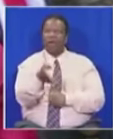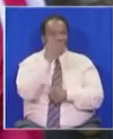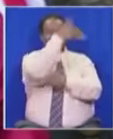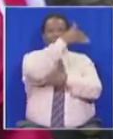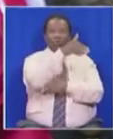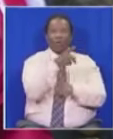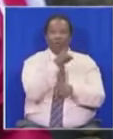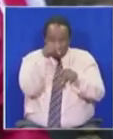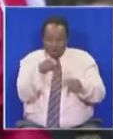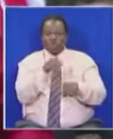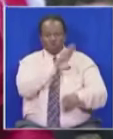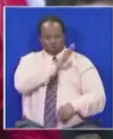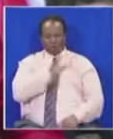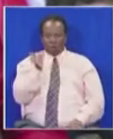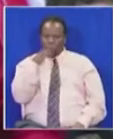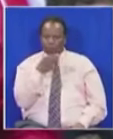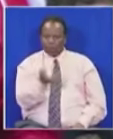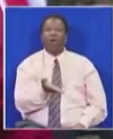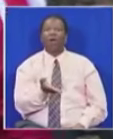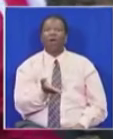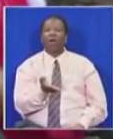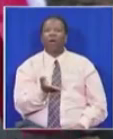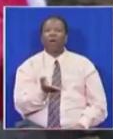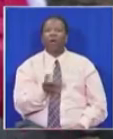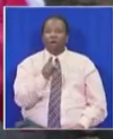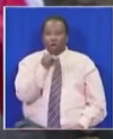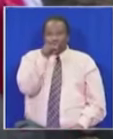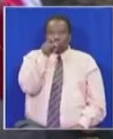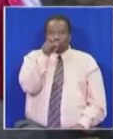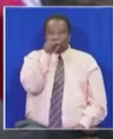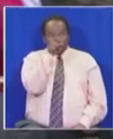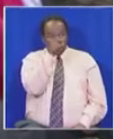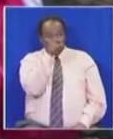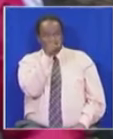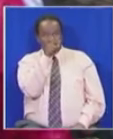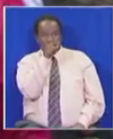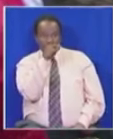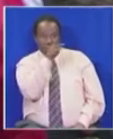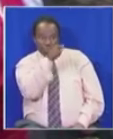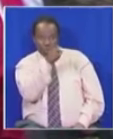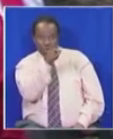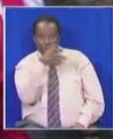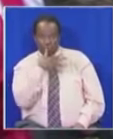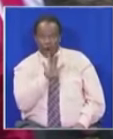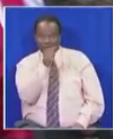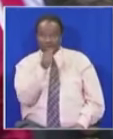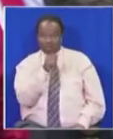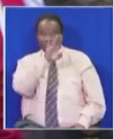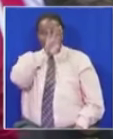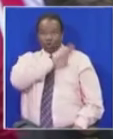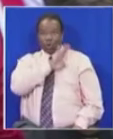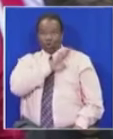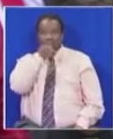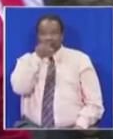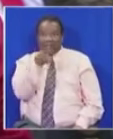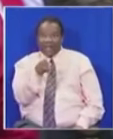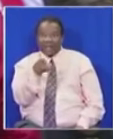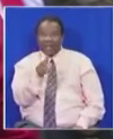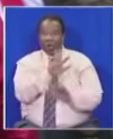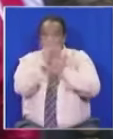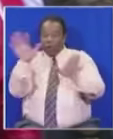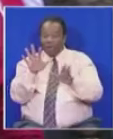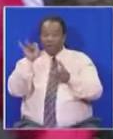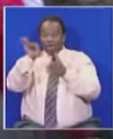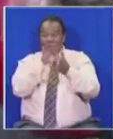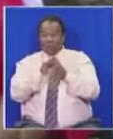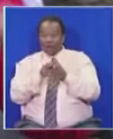order. There is no soldier here. Here we are elected. Honorable Malema. We want soldiers to defend. Honorable Malema. Let soldiers form a political party